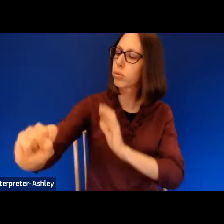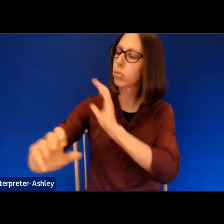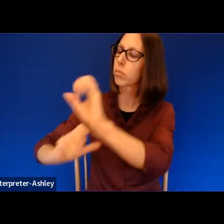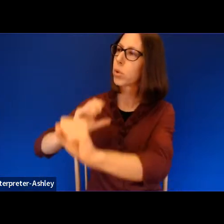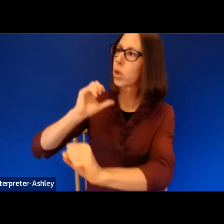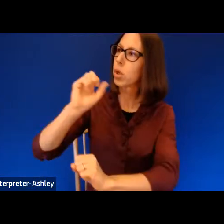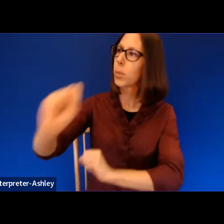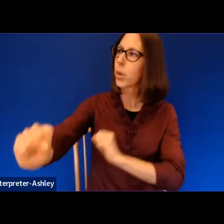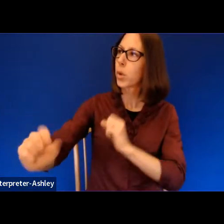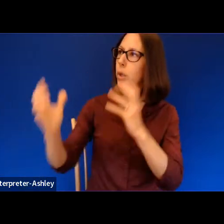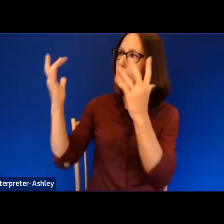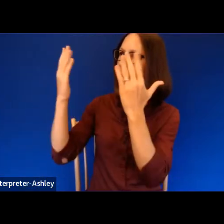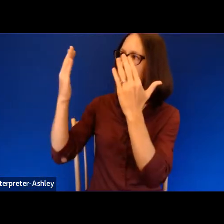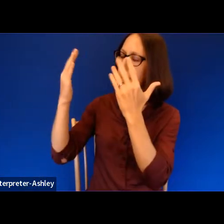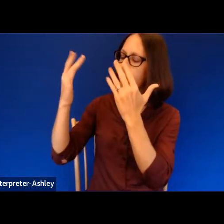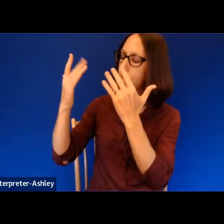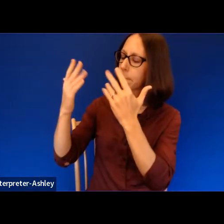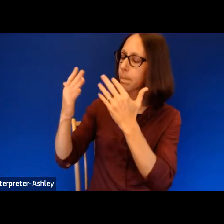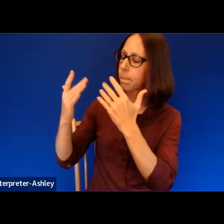see to see.